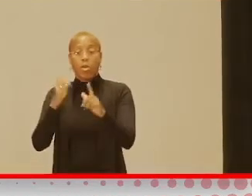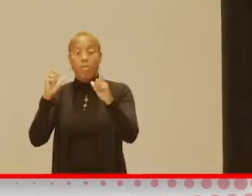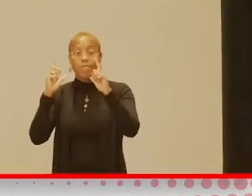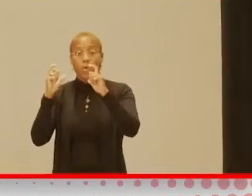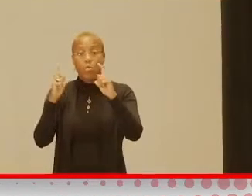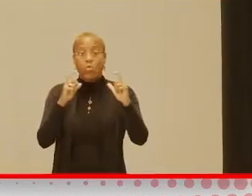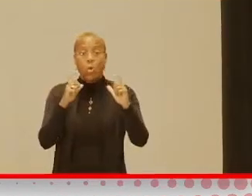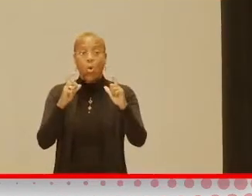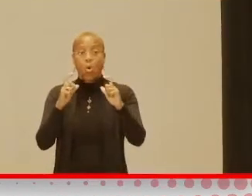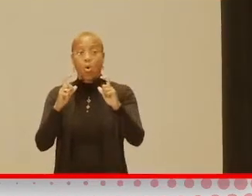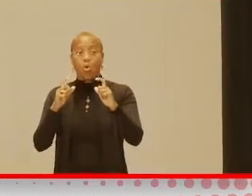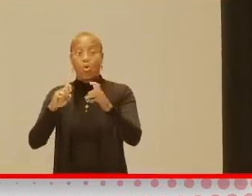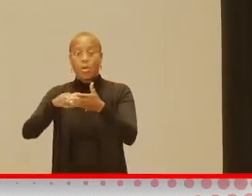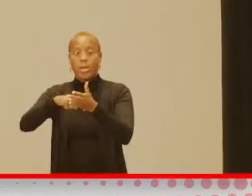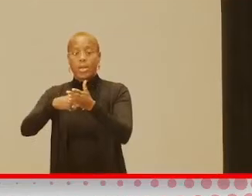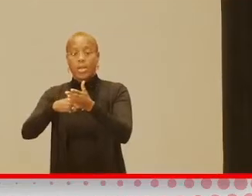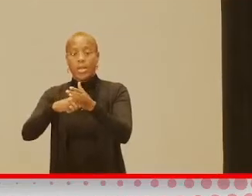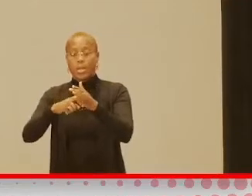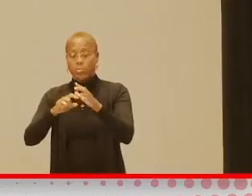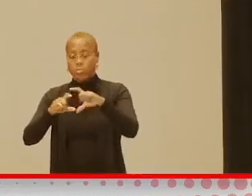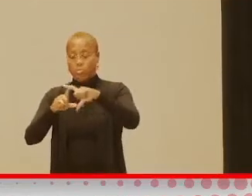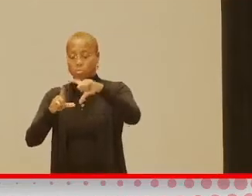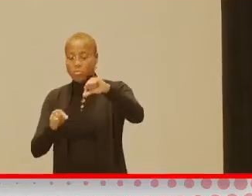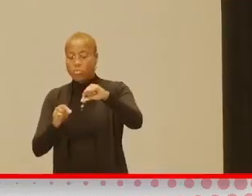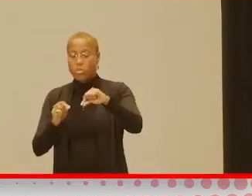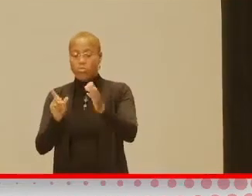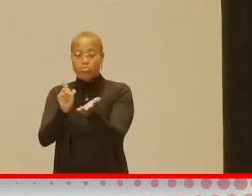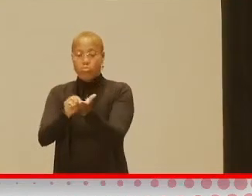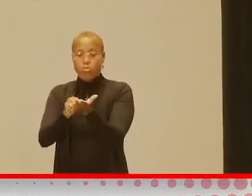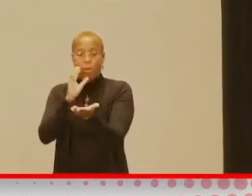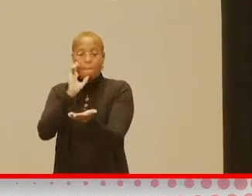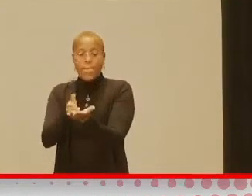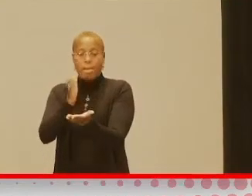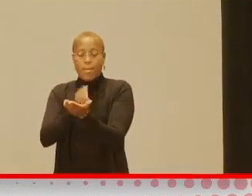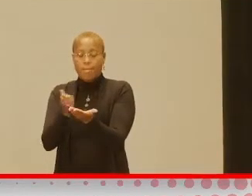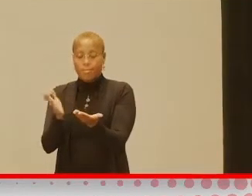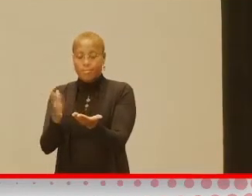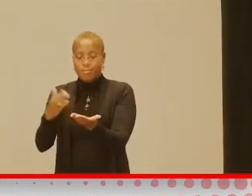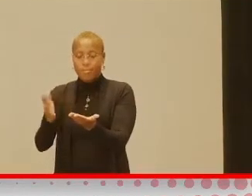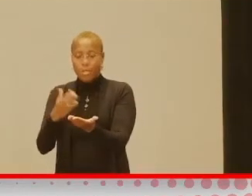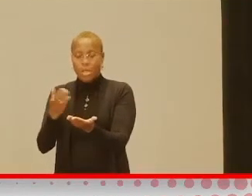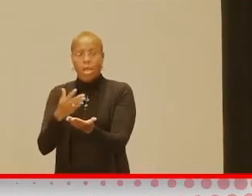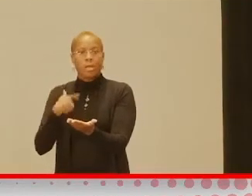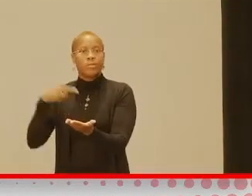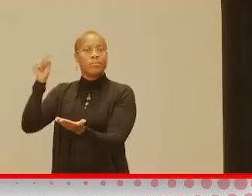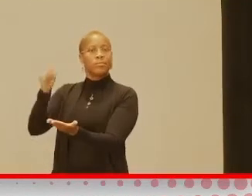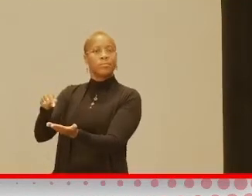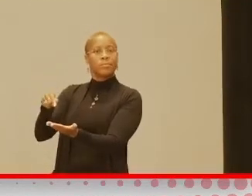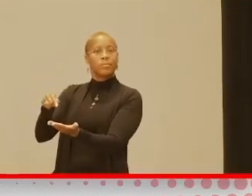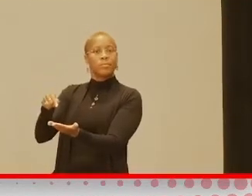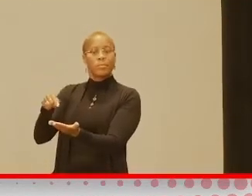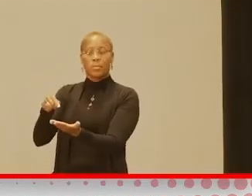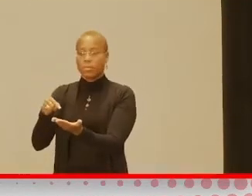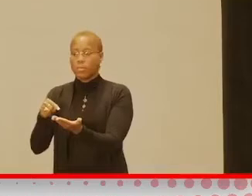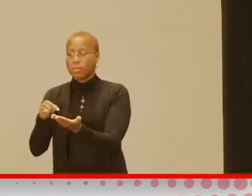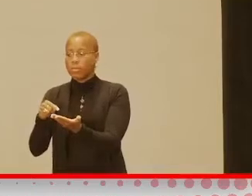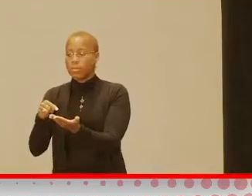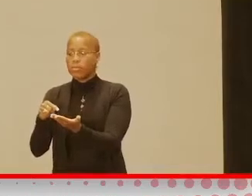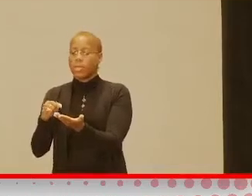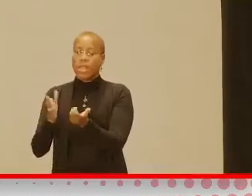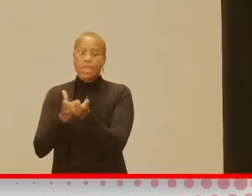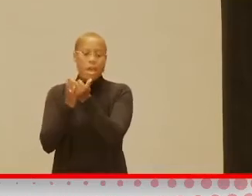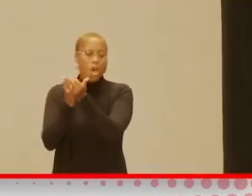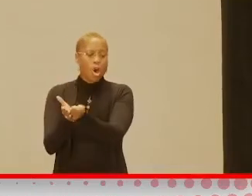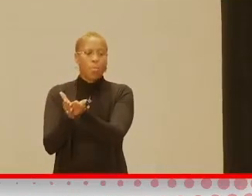printing out a couple of pictures, even like a little photo book, and, you know, putting those things in there. So